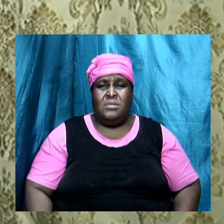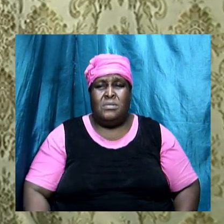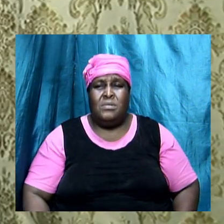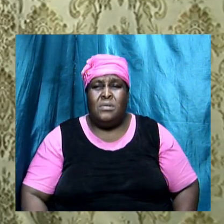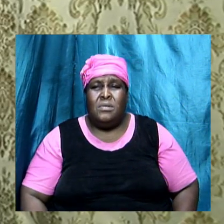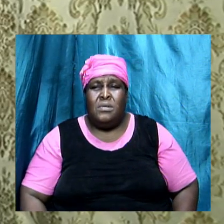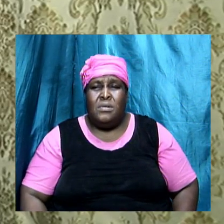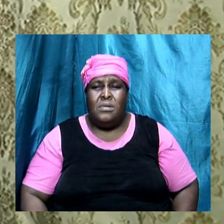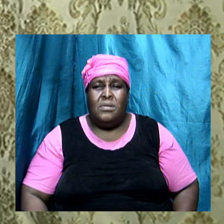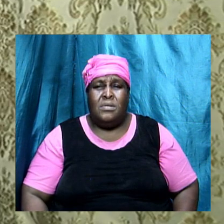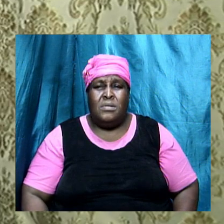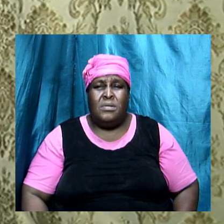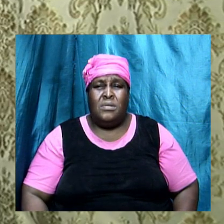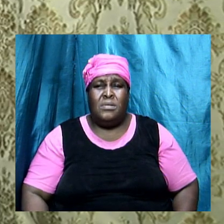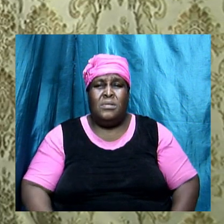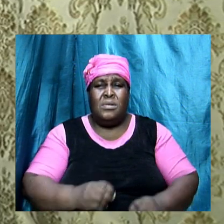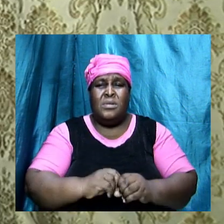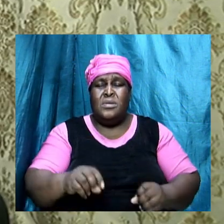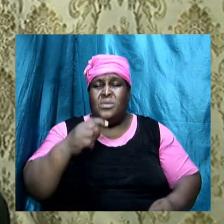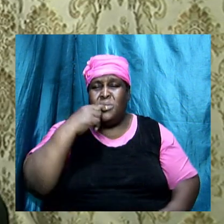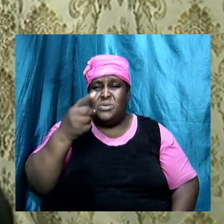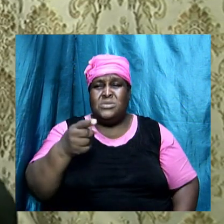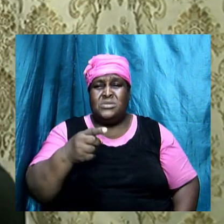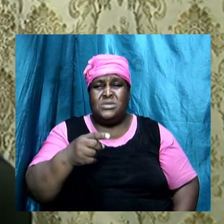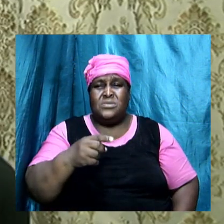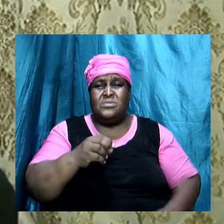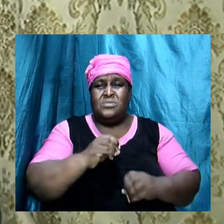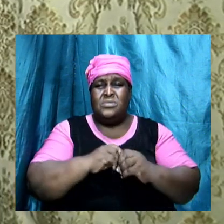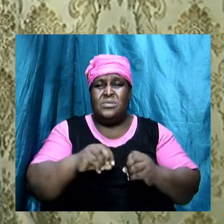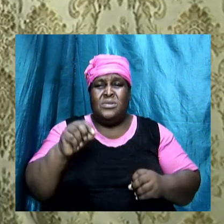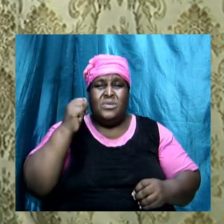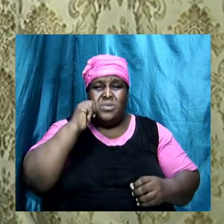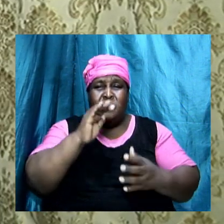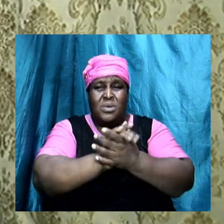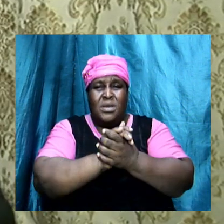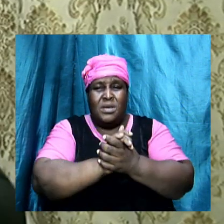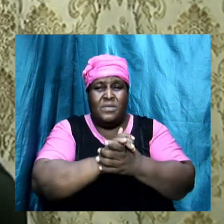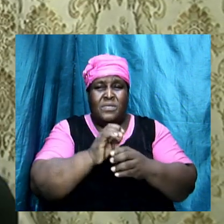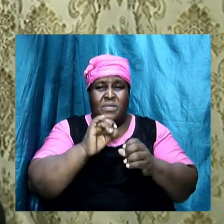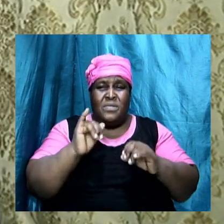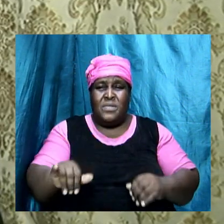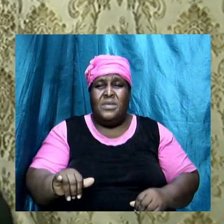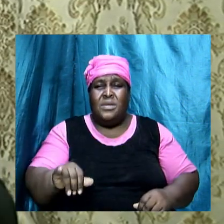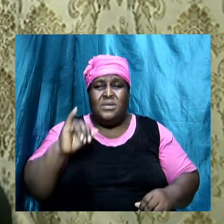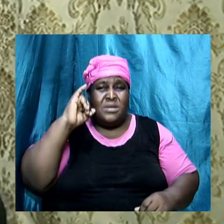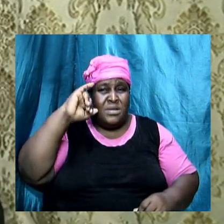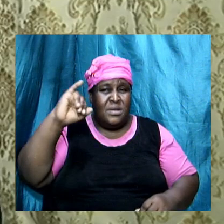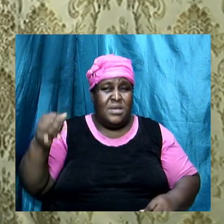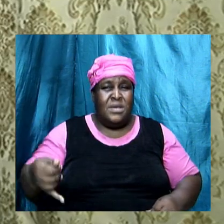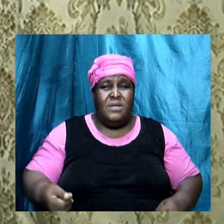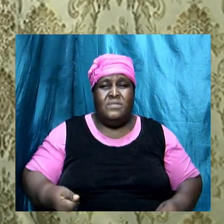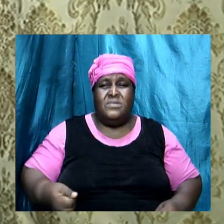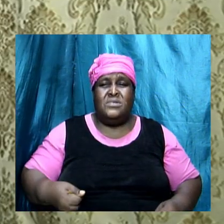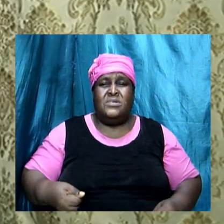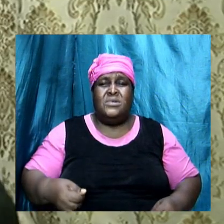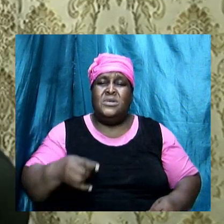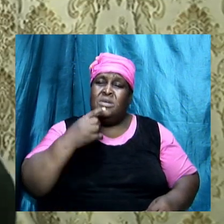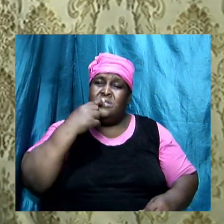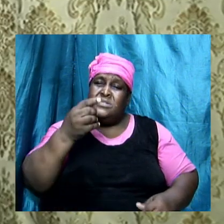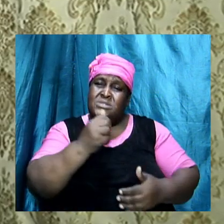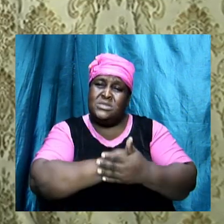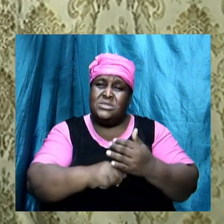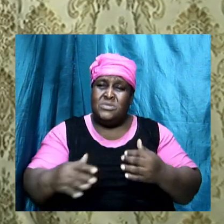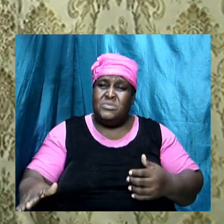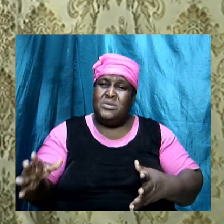I didn't say anything to wifey, wifey here tonight. But look here, that was an invitation to say, for me to say something, to